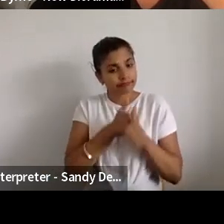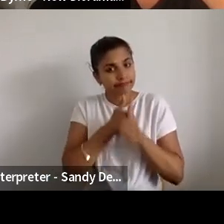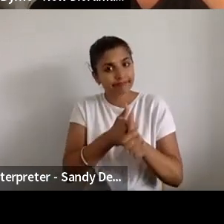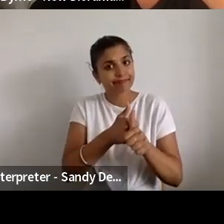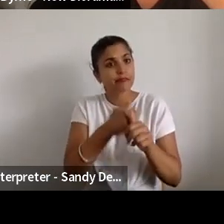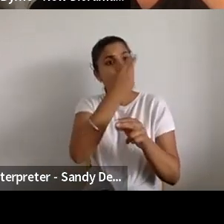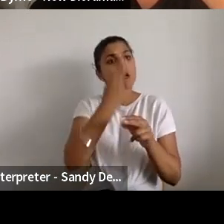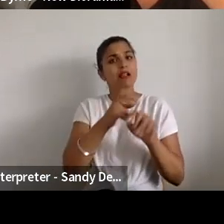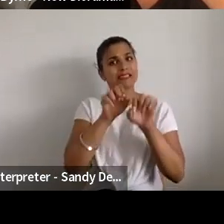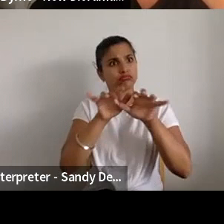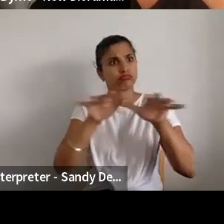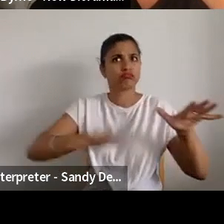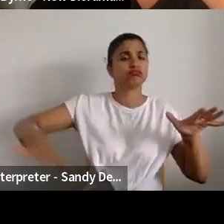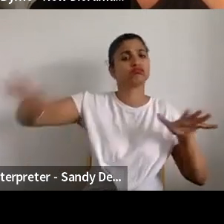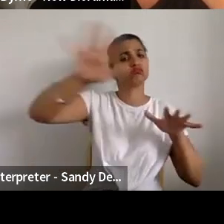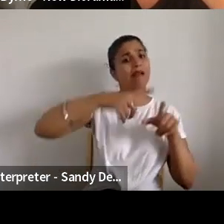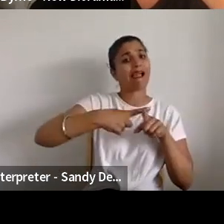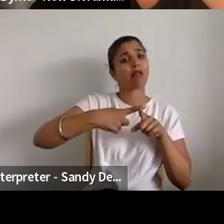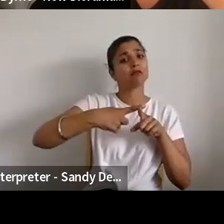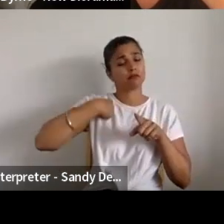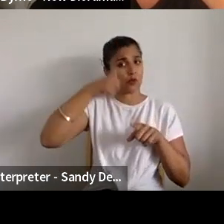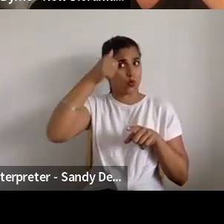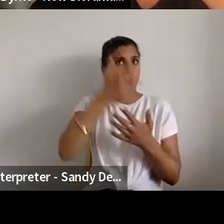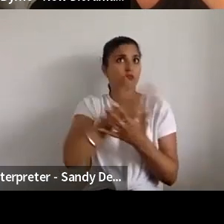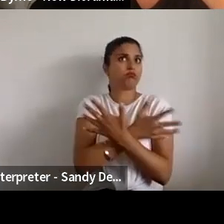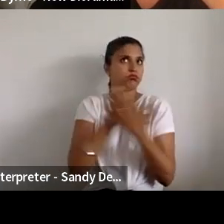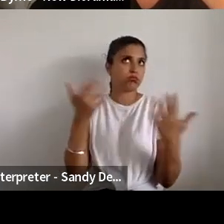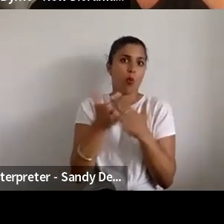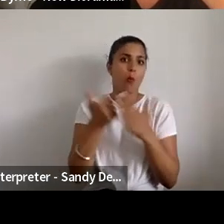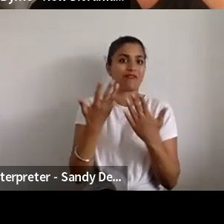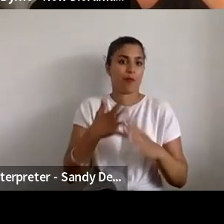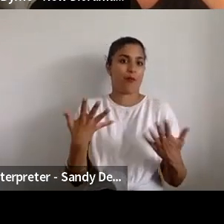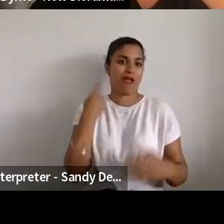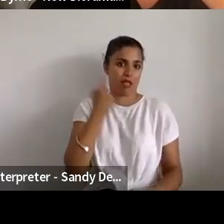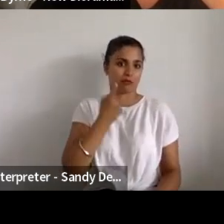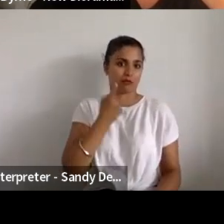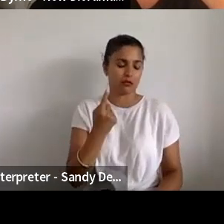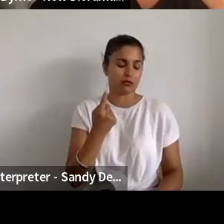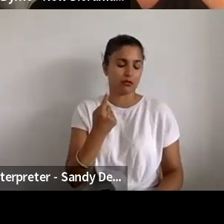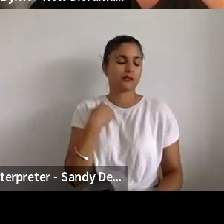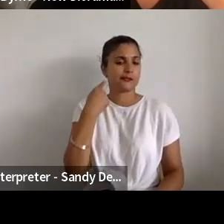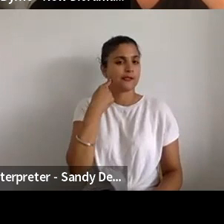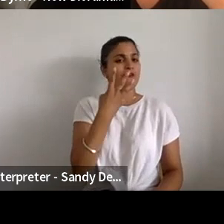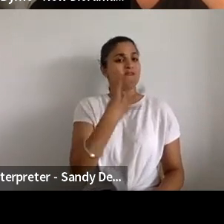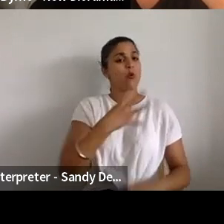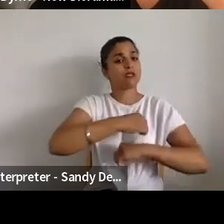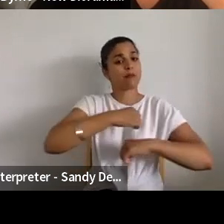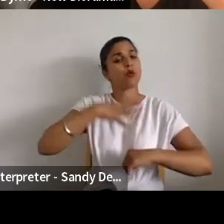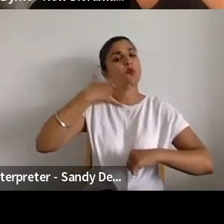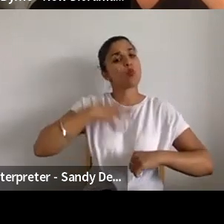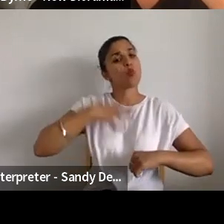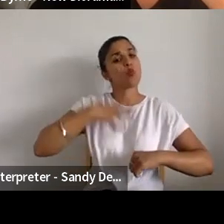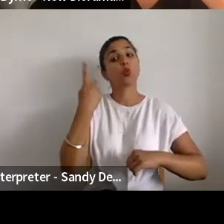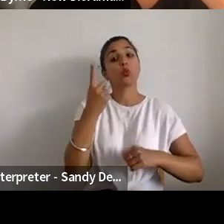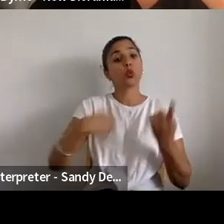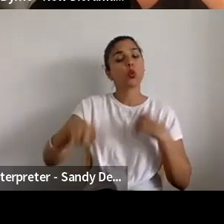England. And we do know that a high proportion of our applicants do tend to come from London. So we'd reserved four spaces for artists that are based